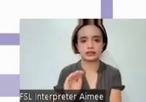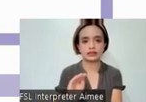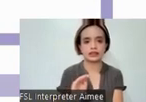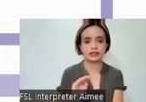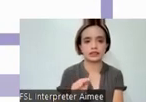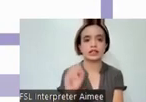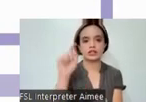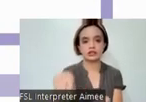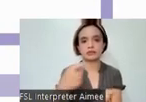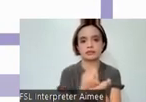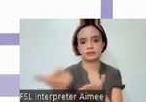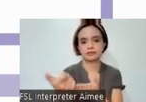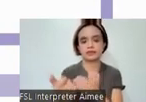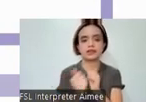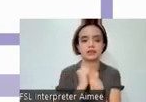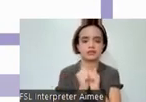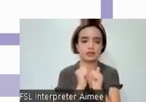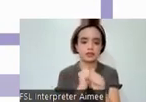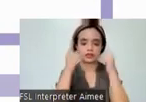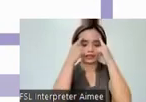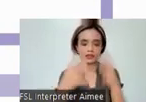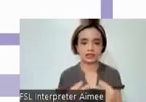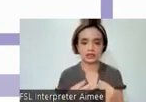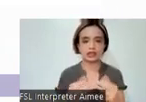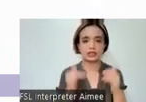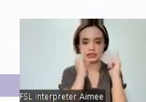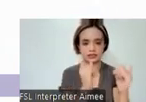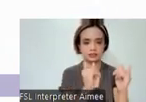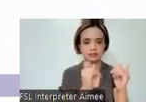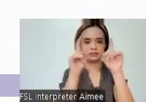removed, which confirms our decision of retaining this test item.